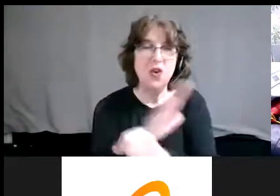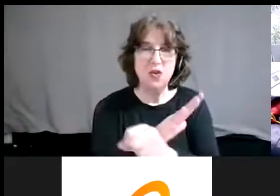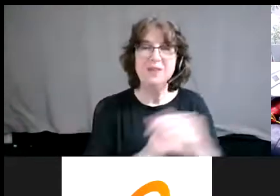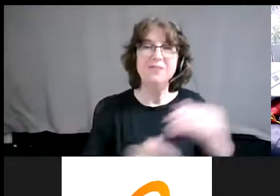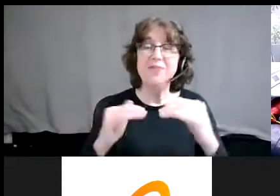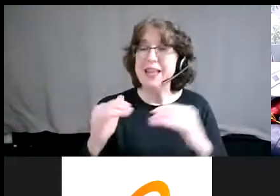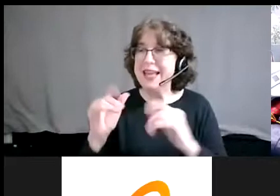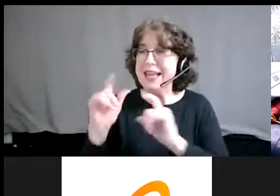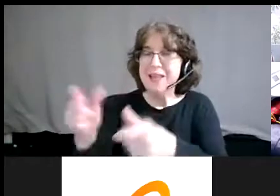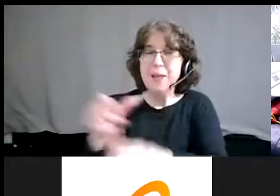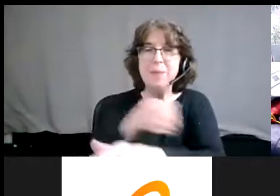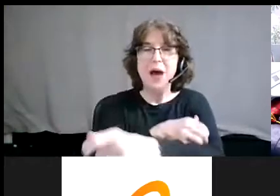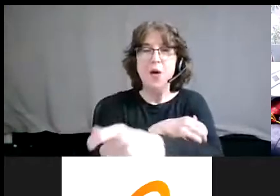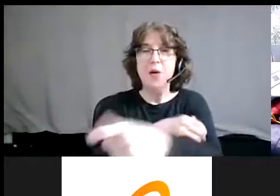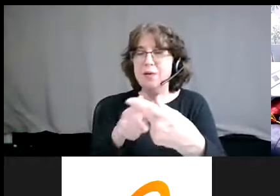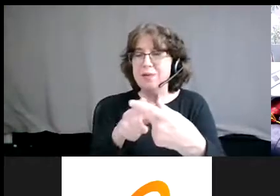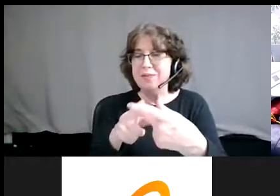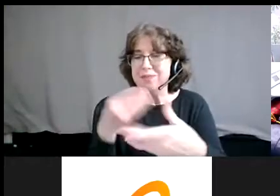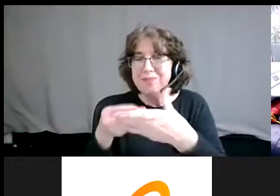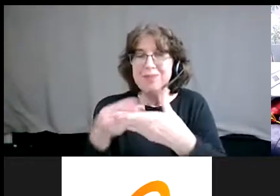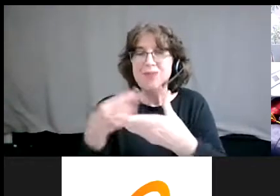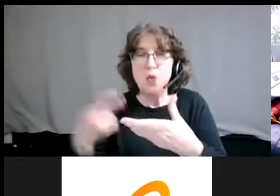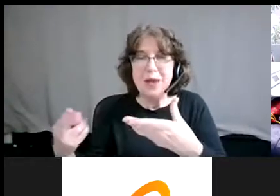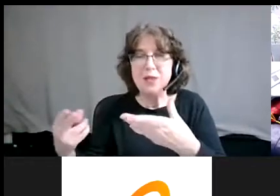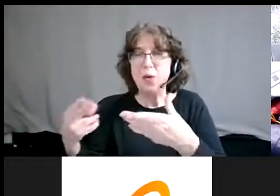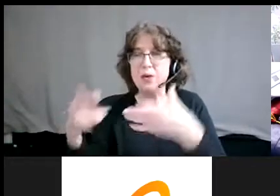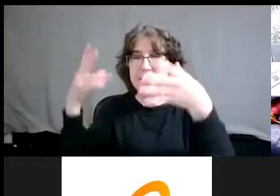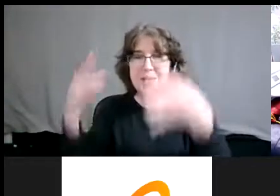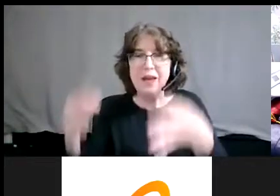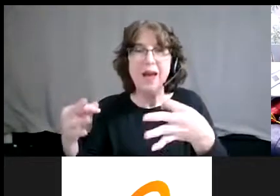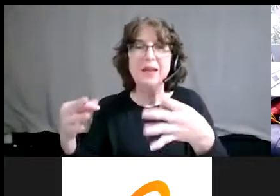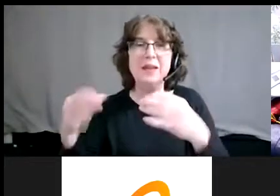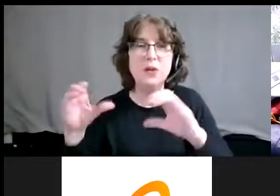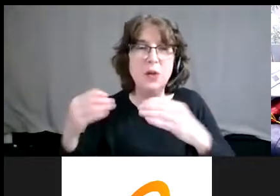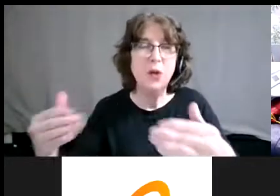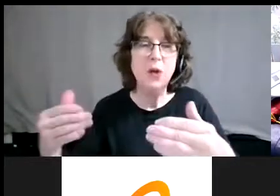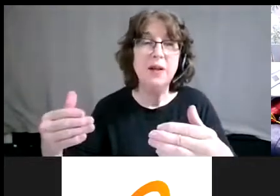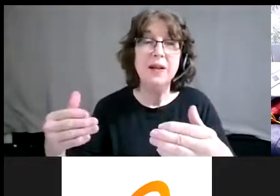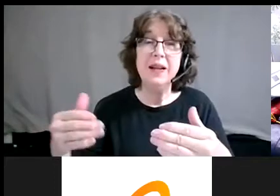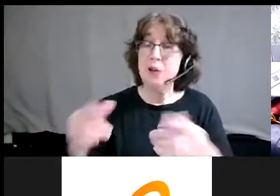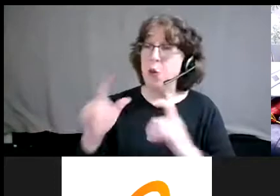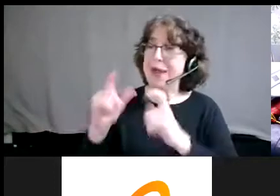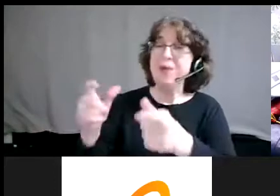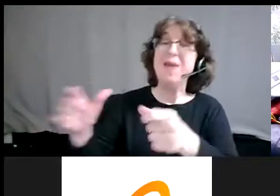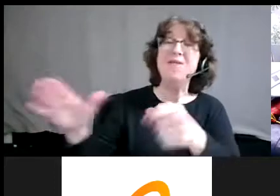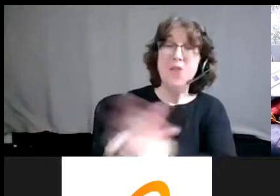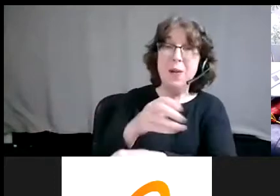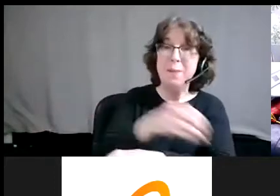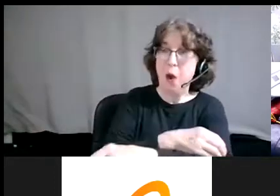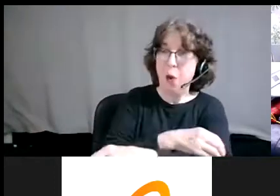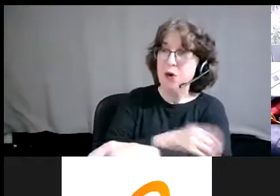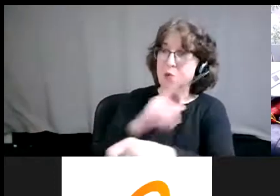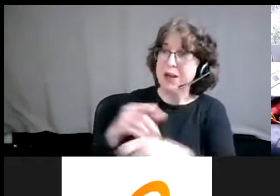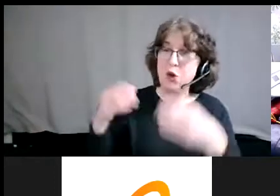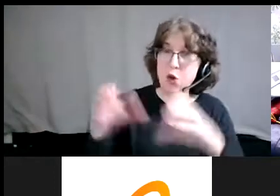power, the actual power to do the things that you will be bringing them in for. And that's very, very important. It's also